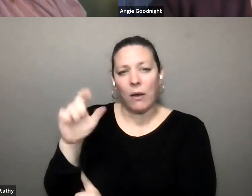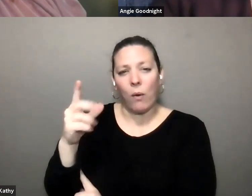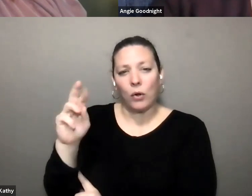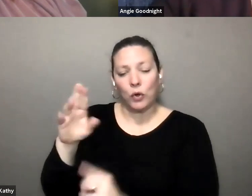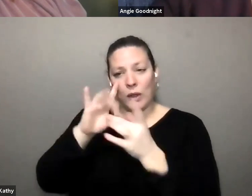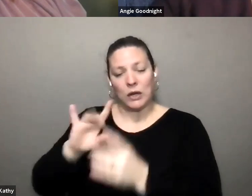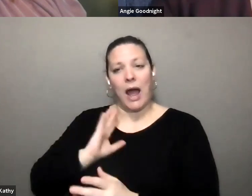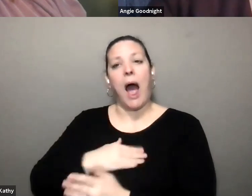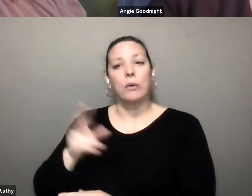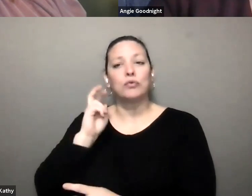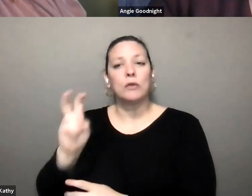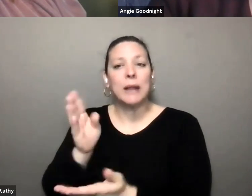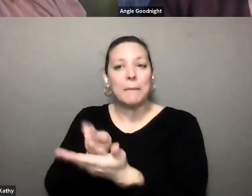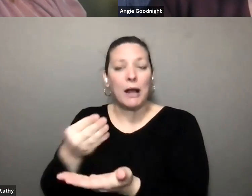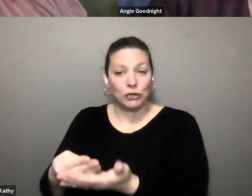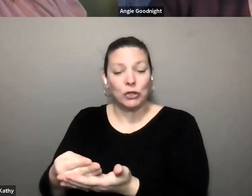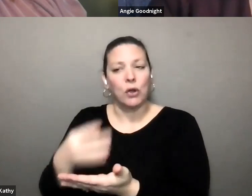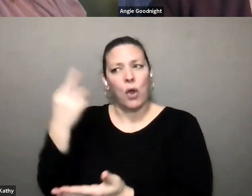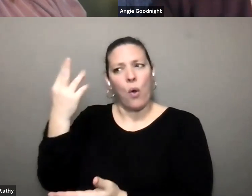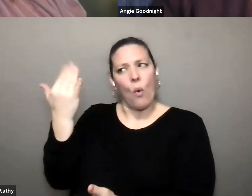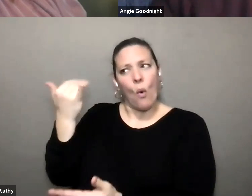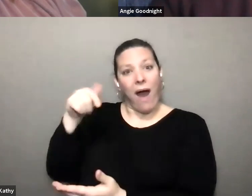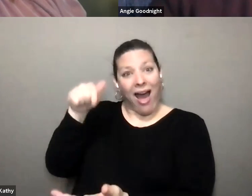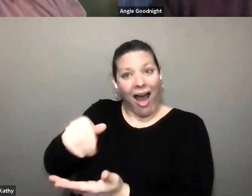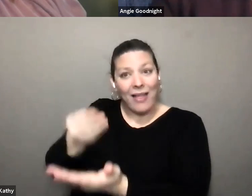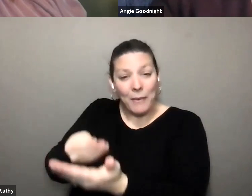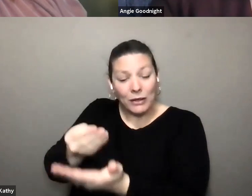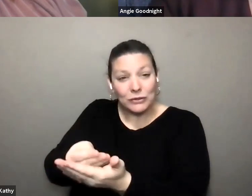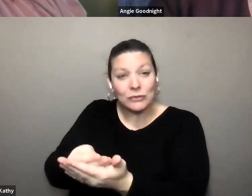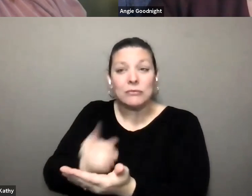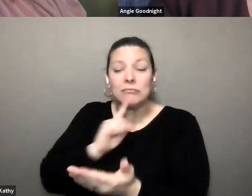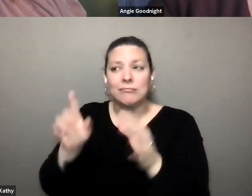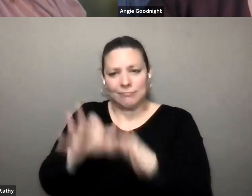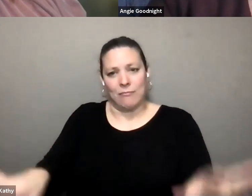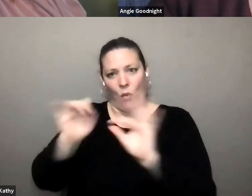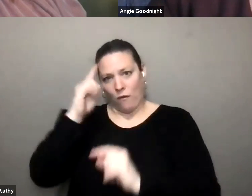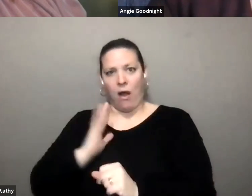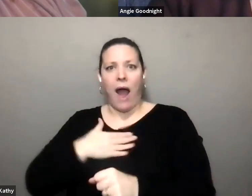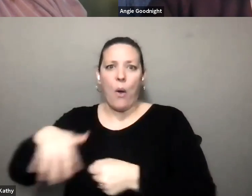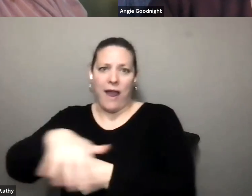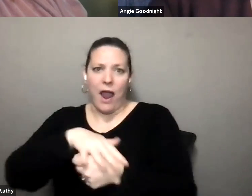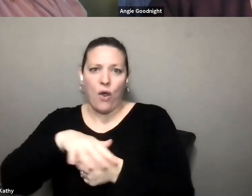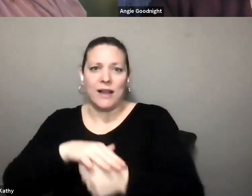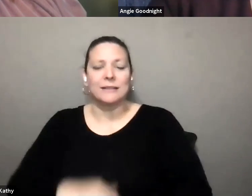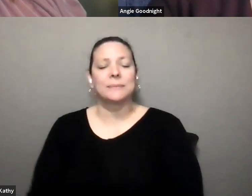our transportation budget and why it is so important to our area um